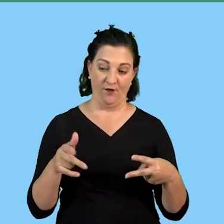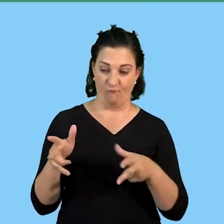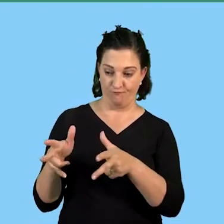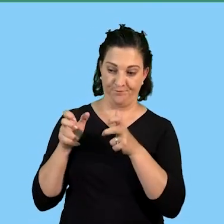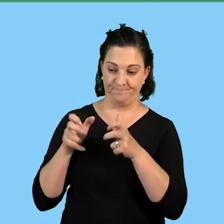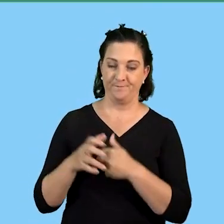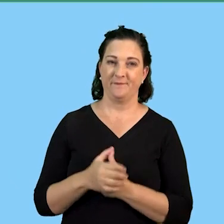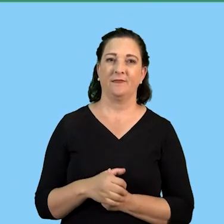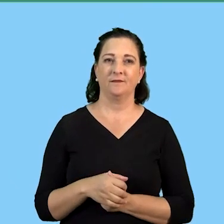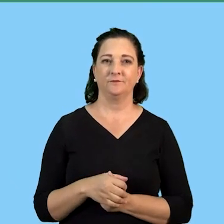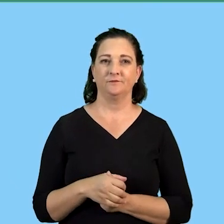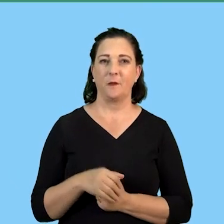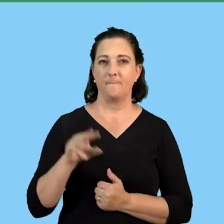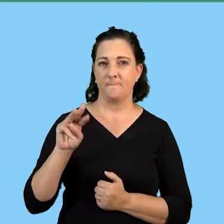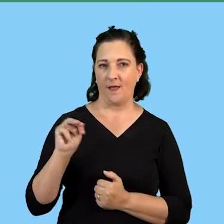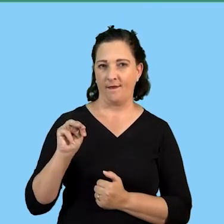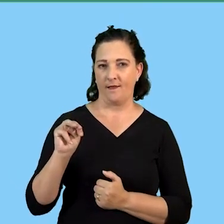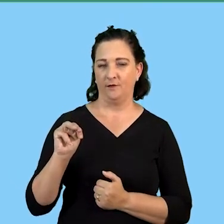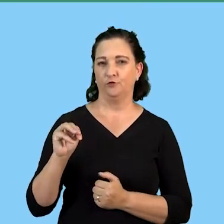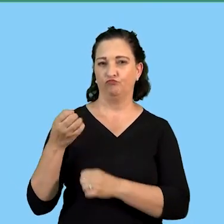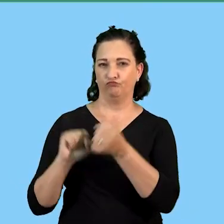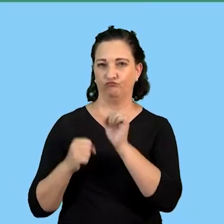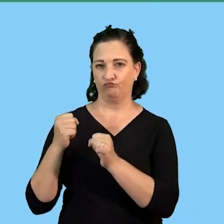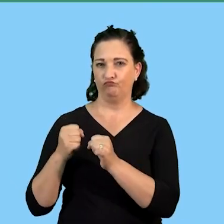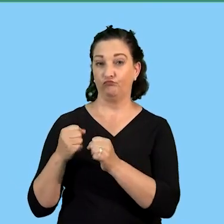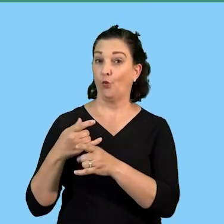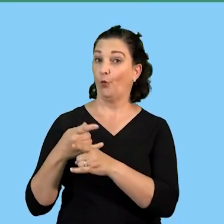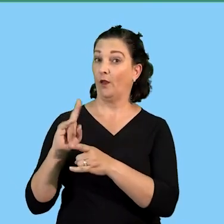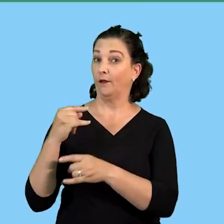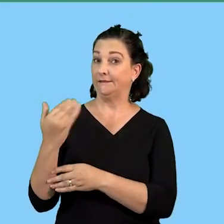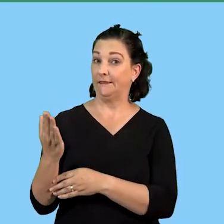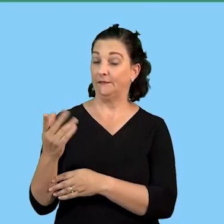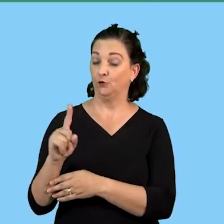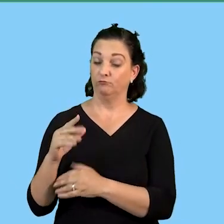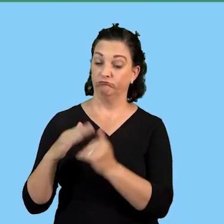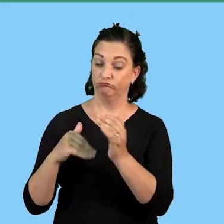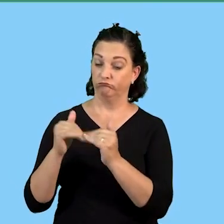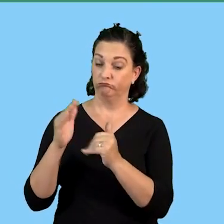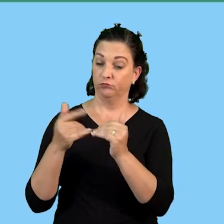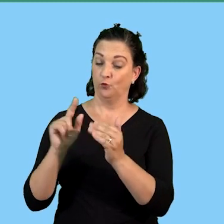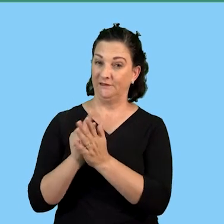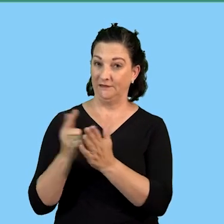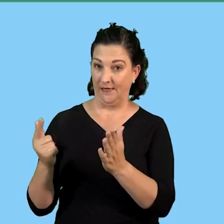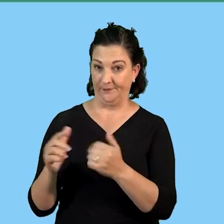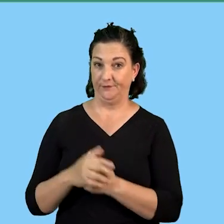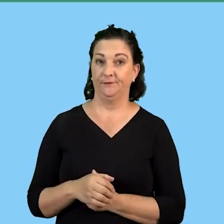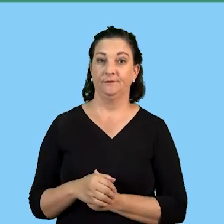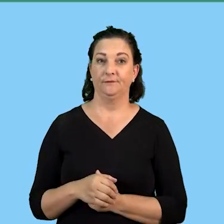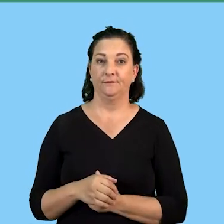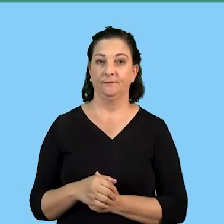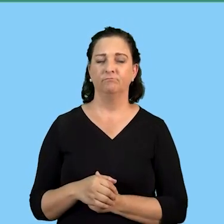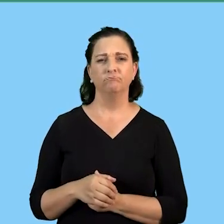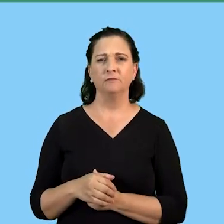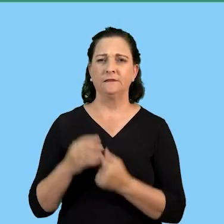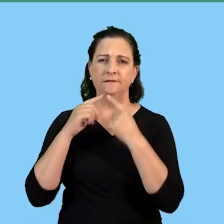the scenario again makeba constructions won a tender to build a library at white city so this is just a